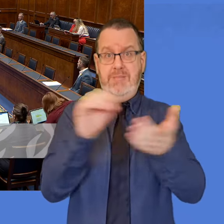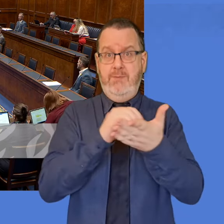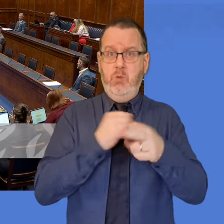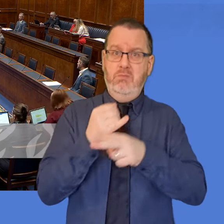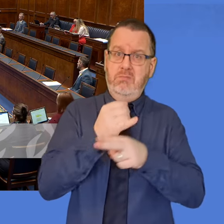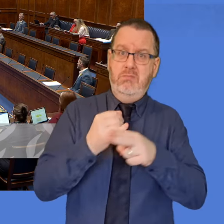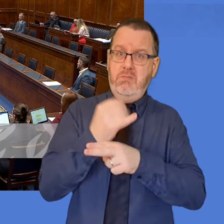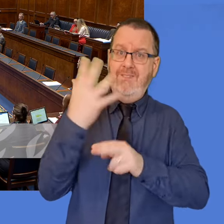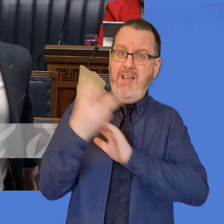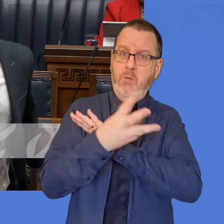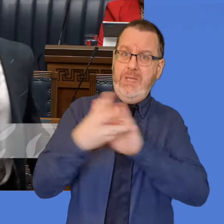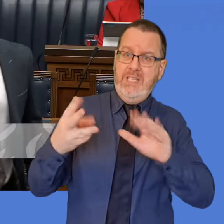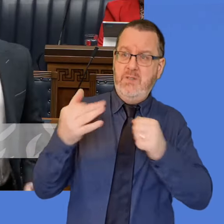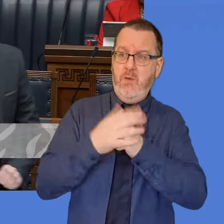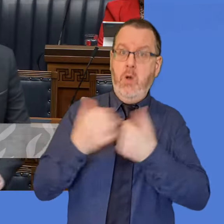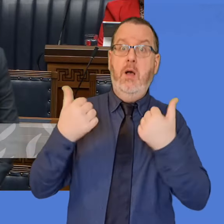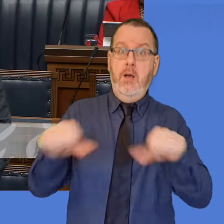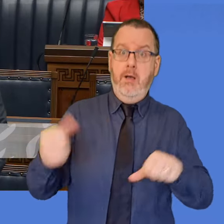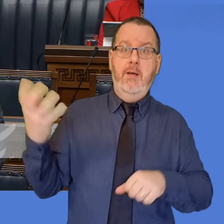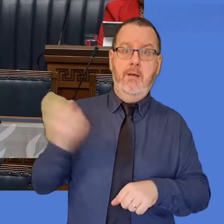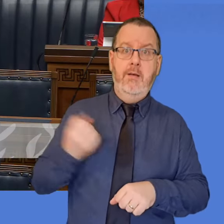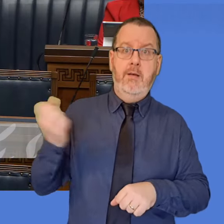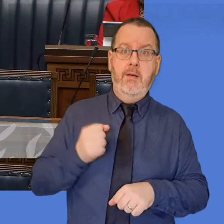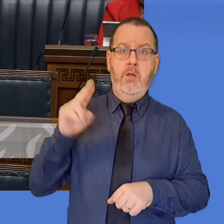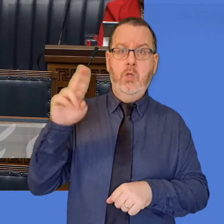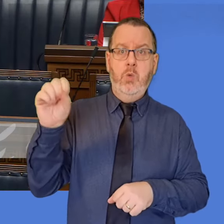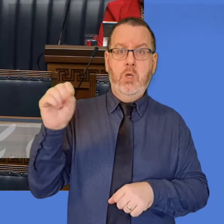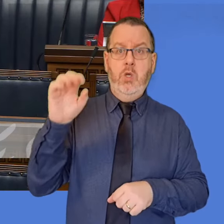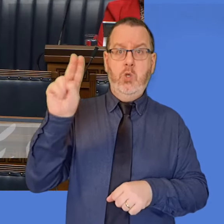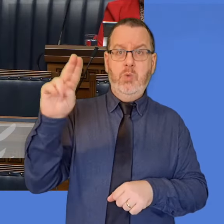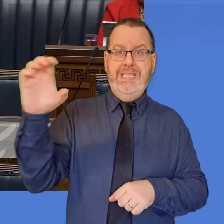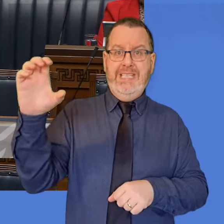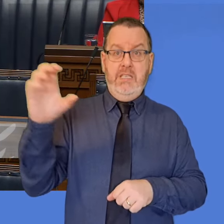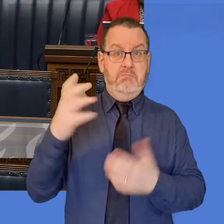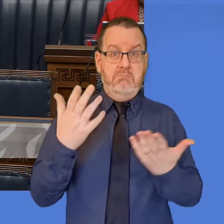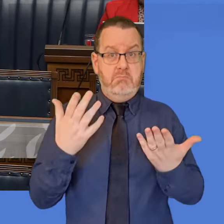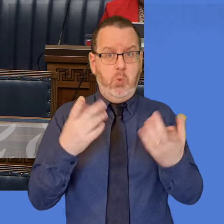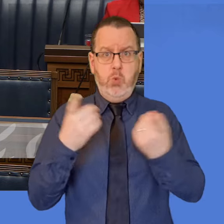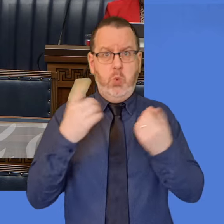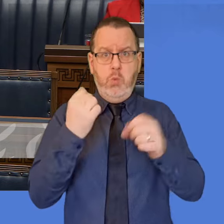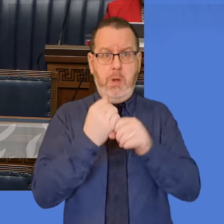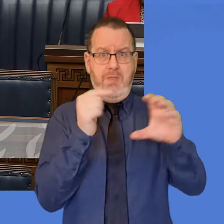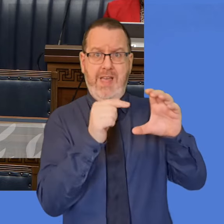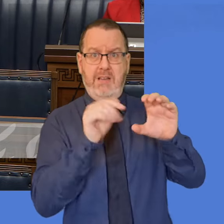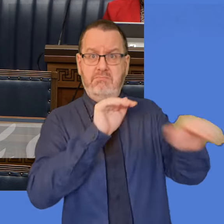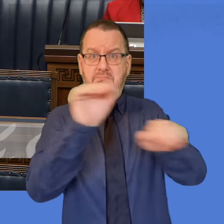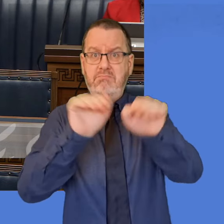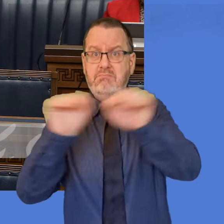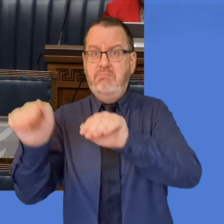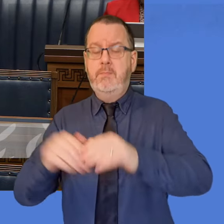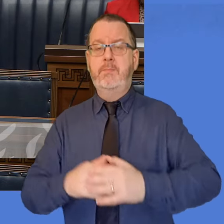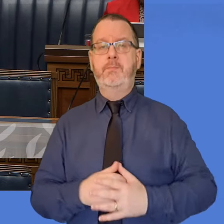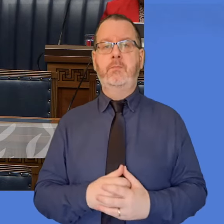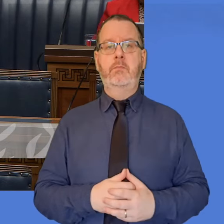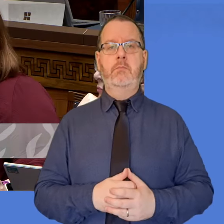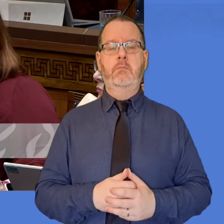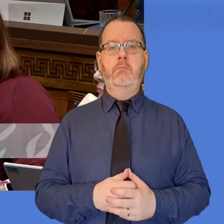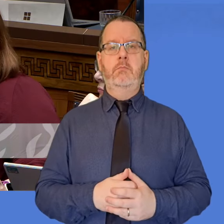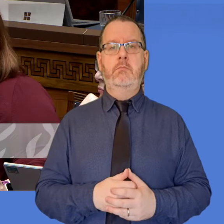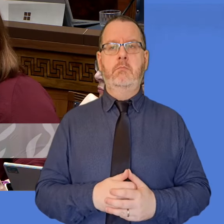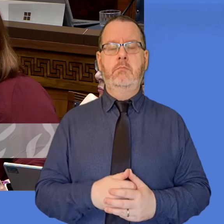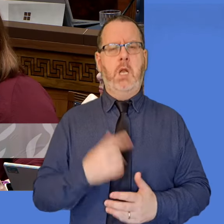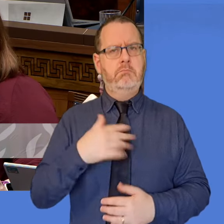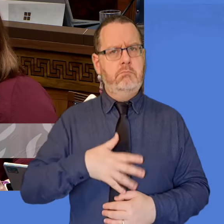Mr. Minister. I'm not aware of the specific figure that the member created. know there was a survey I think carried out among